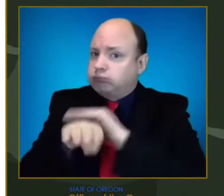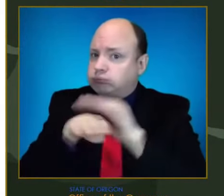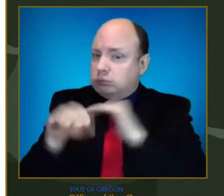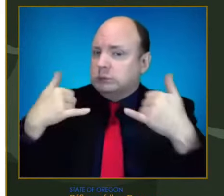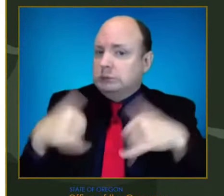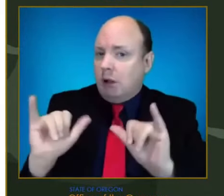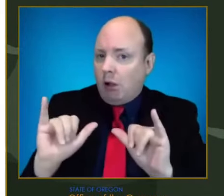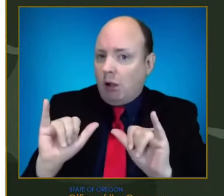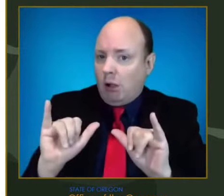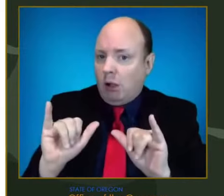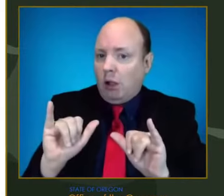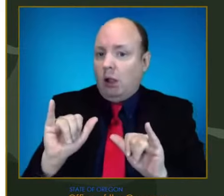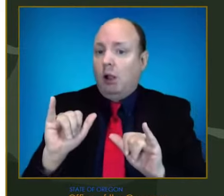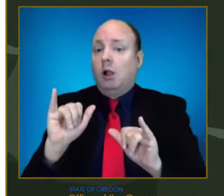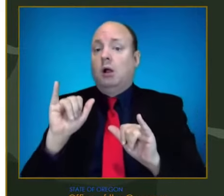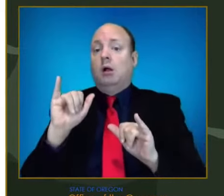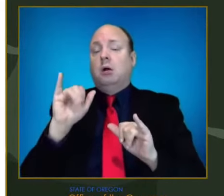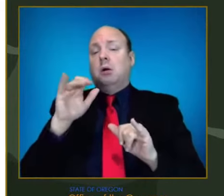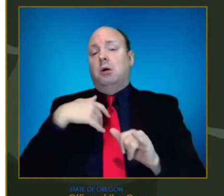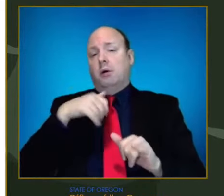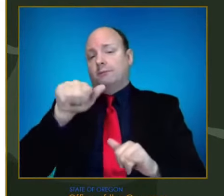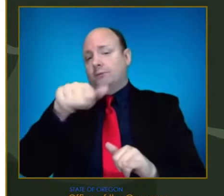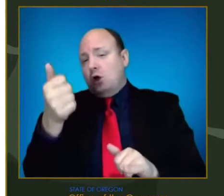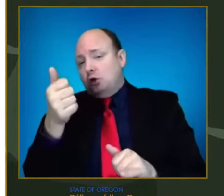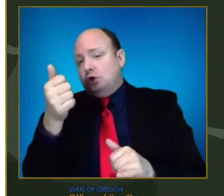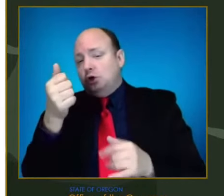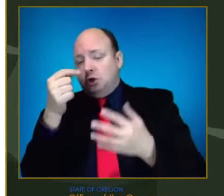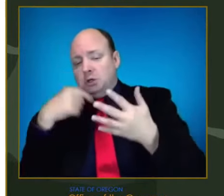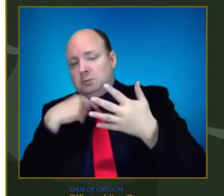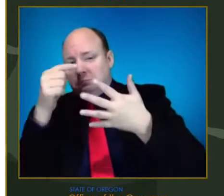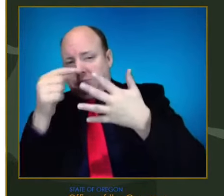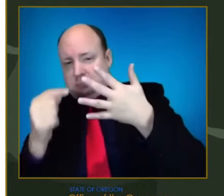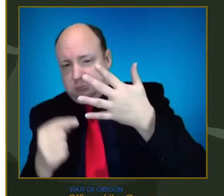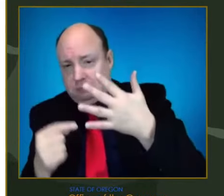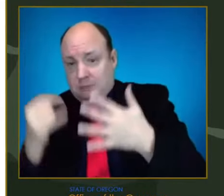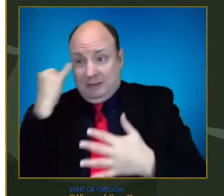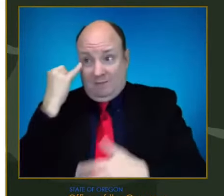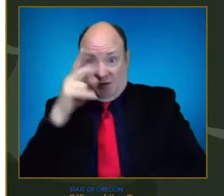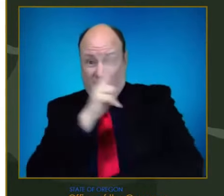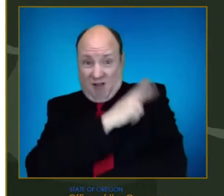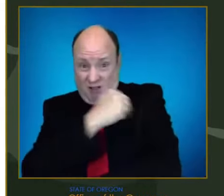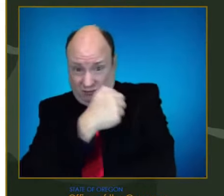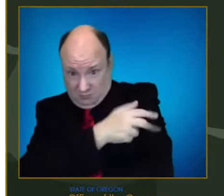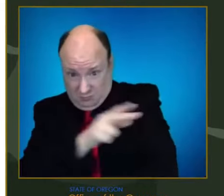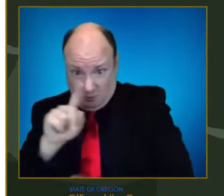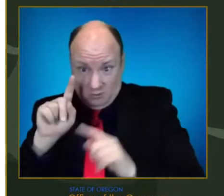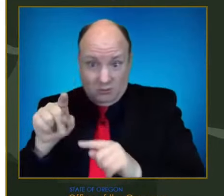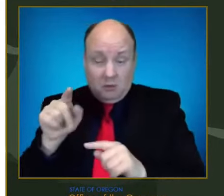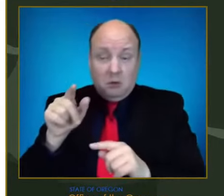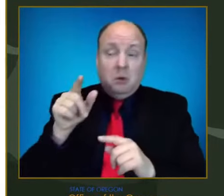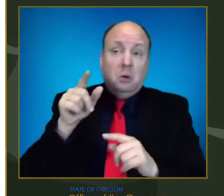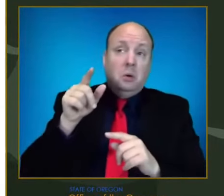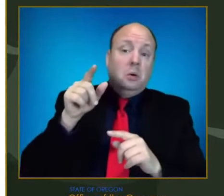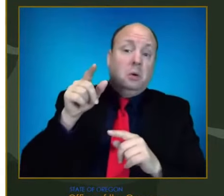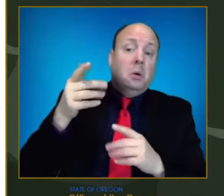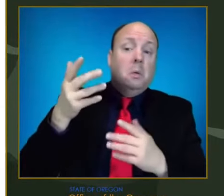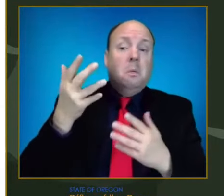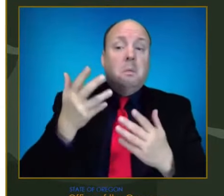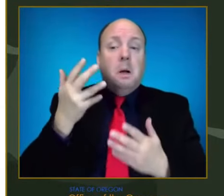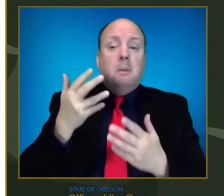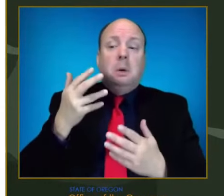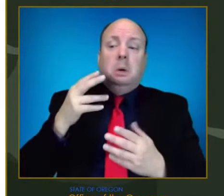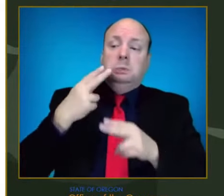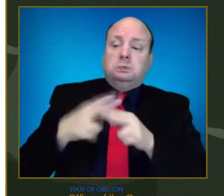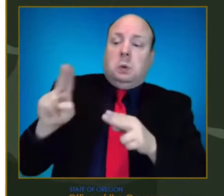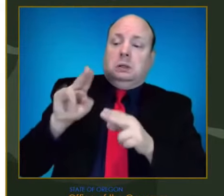been modified for the model, including, like I mentioned, the length of stay. Um, that the infection is different. So it's not going to require the same